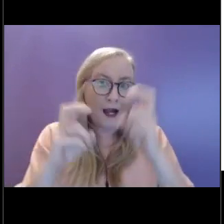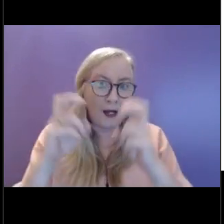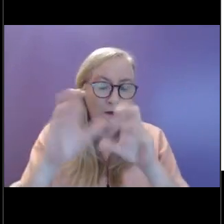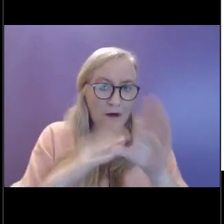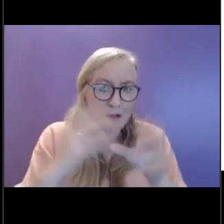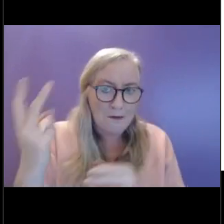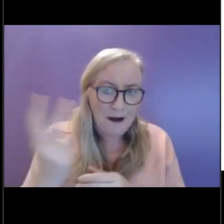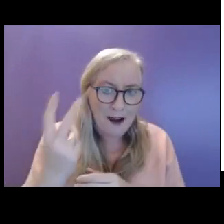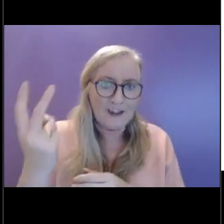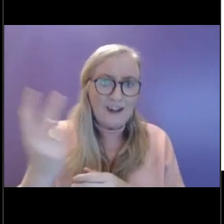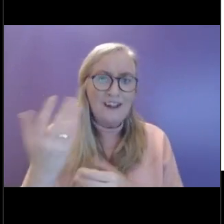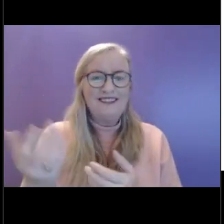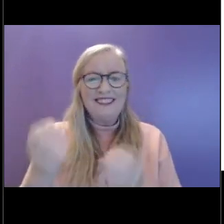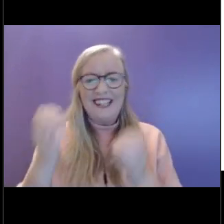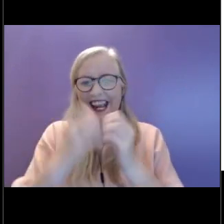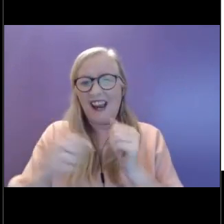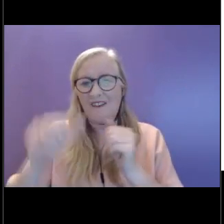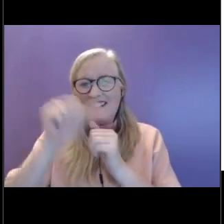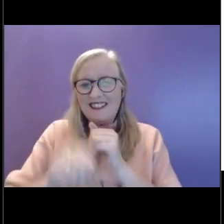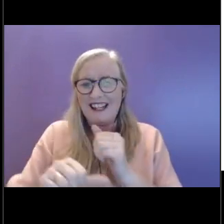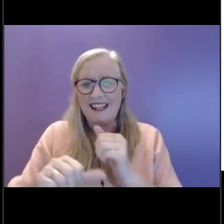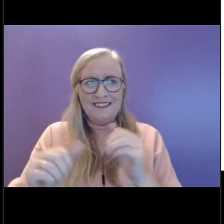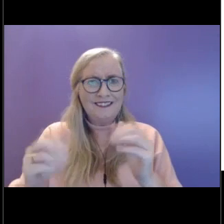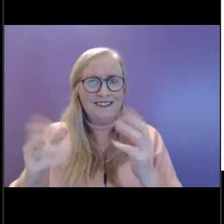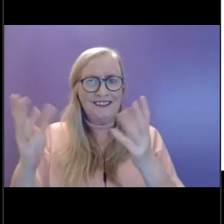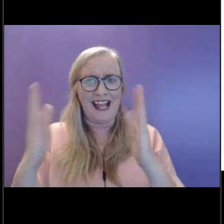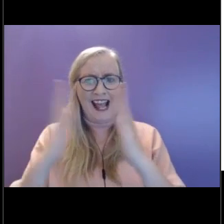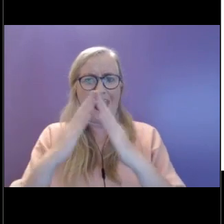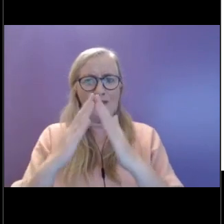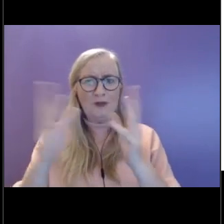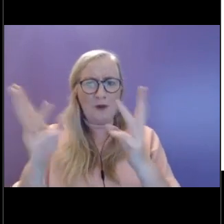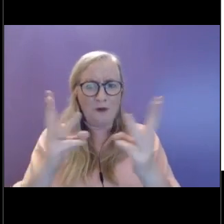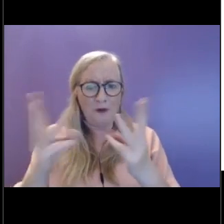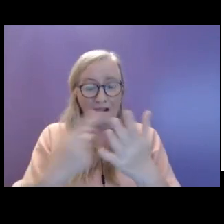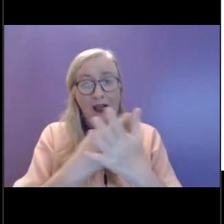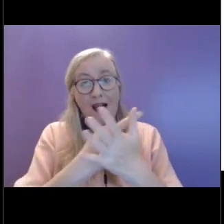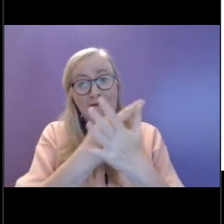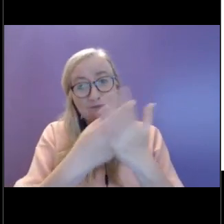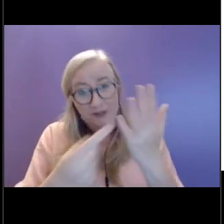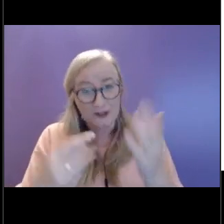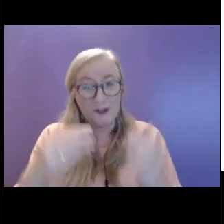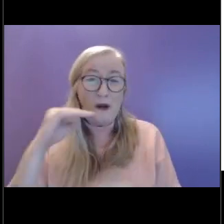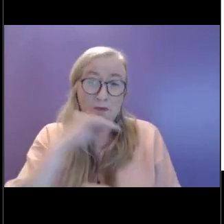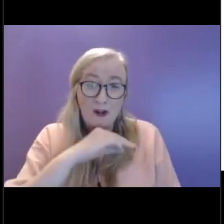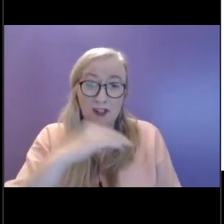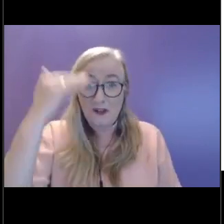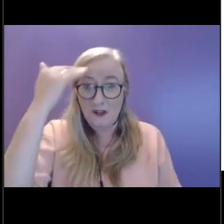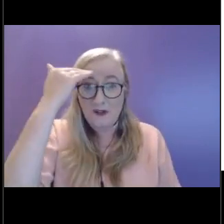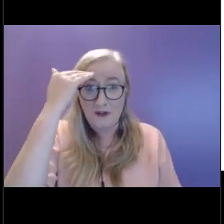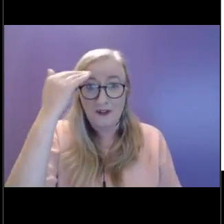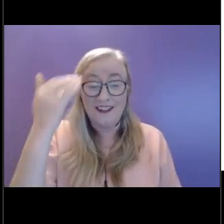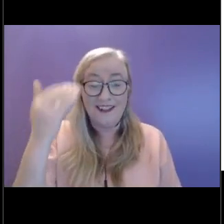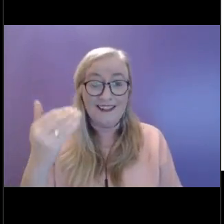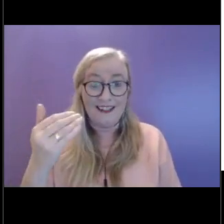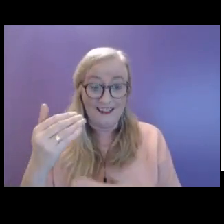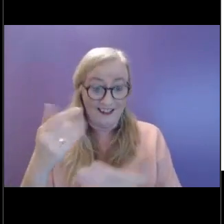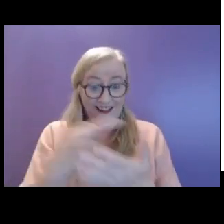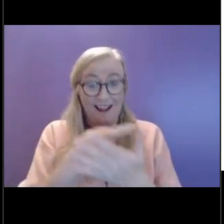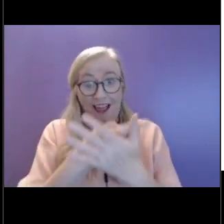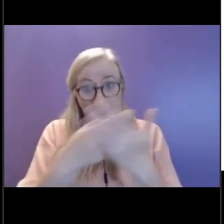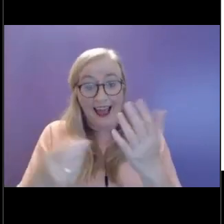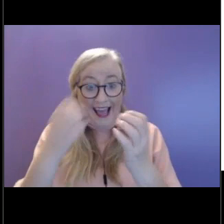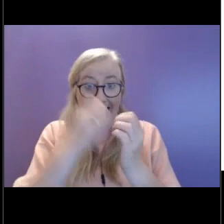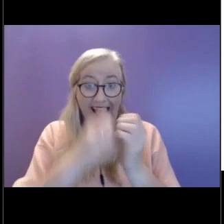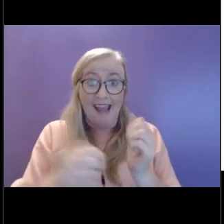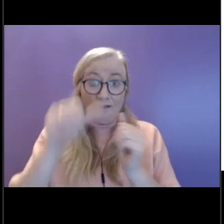even things like the day to day household tasks. And it's important to recognize that there's a lot more at play than our kind of day to day